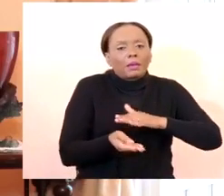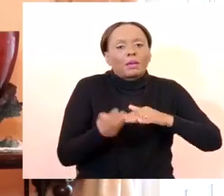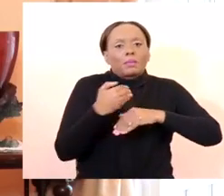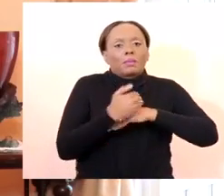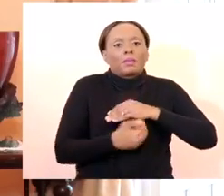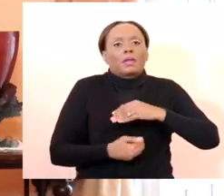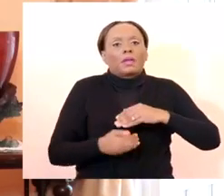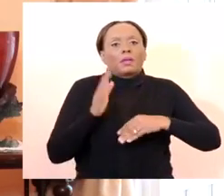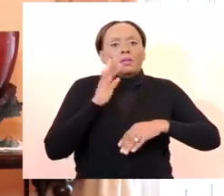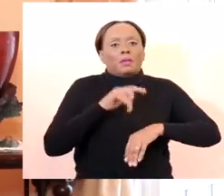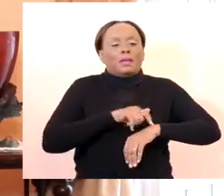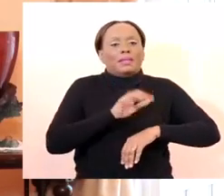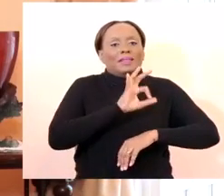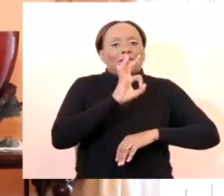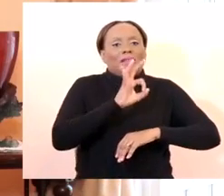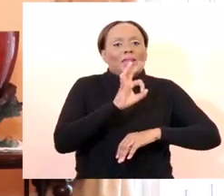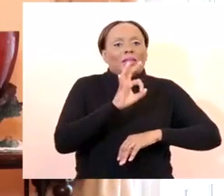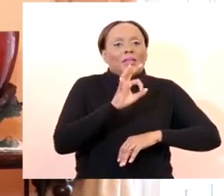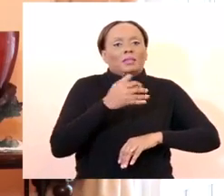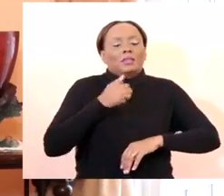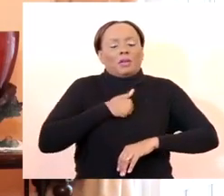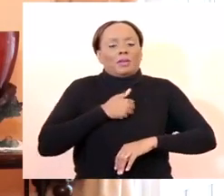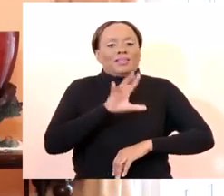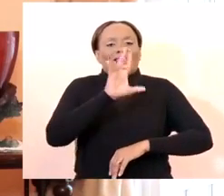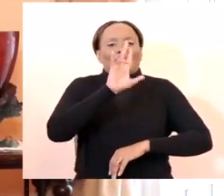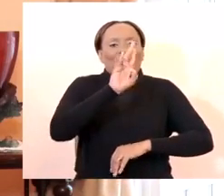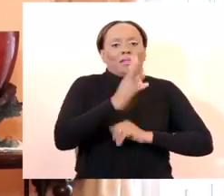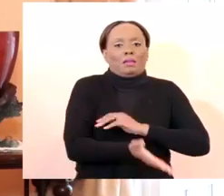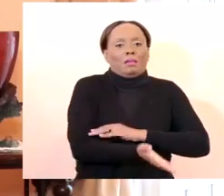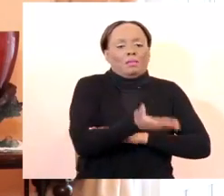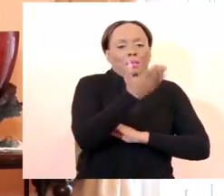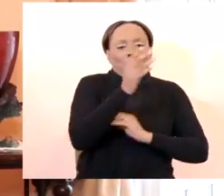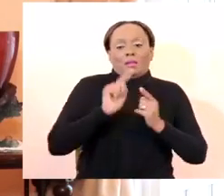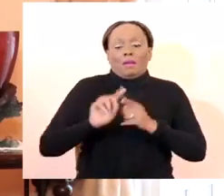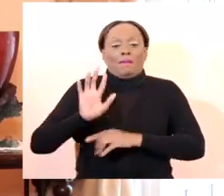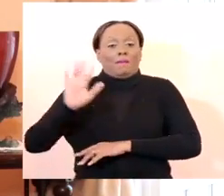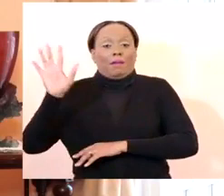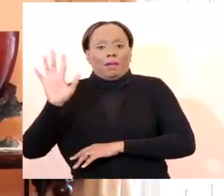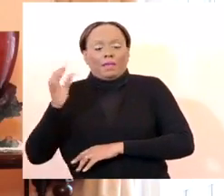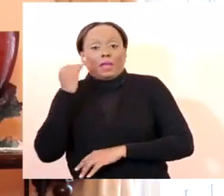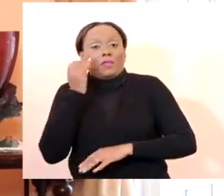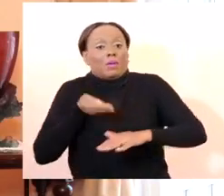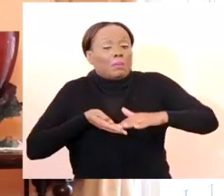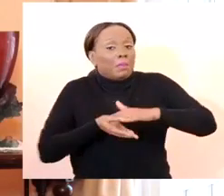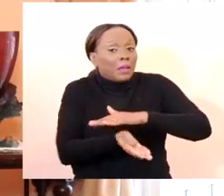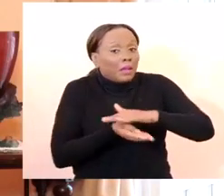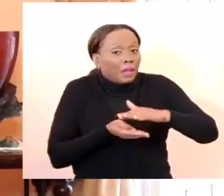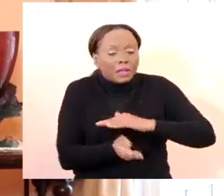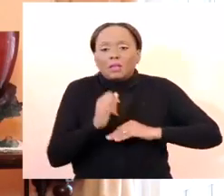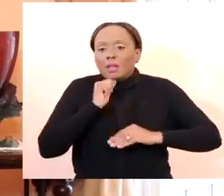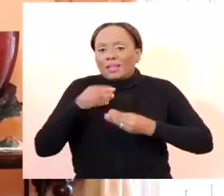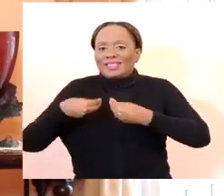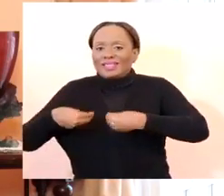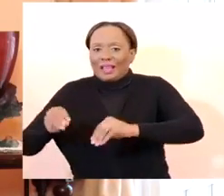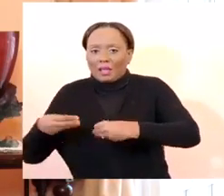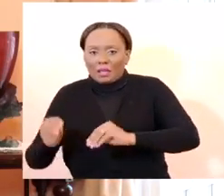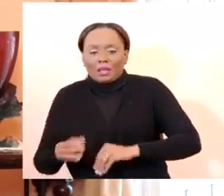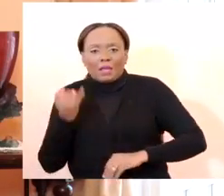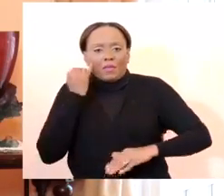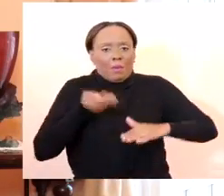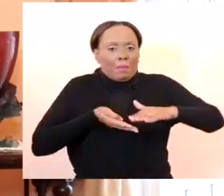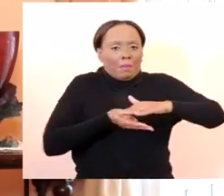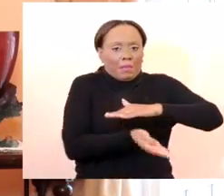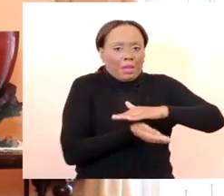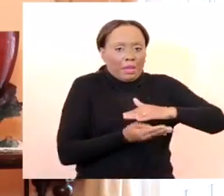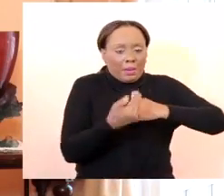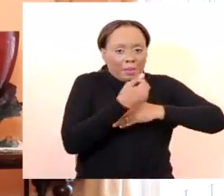a.m. to, sorry, from 7 a.m. to 5 p.m. Conscious of the fact that there are certain